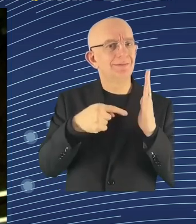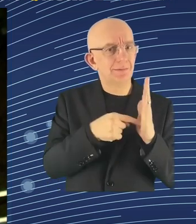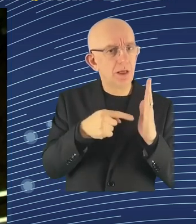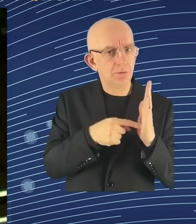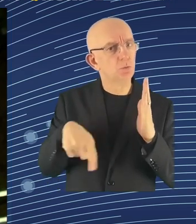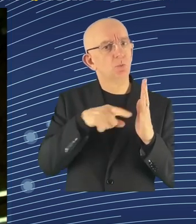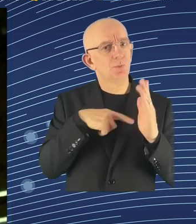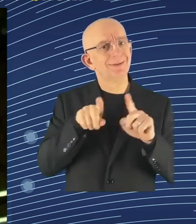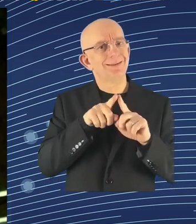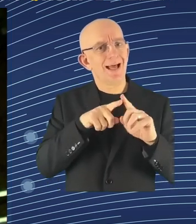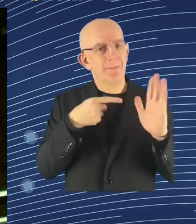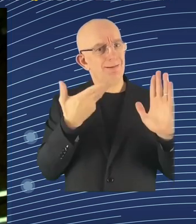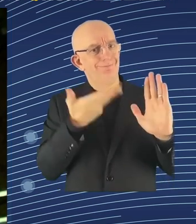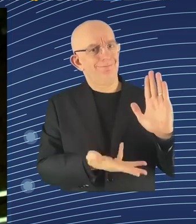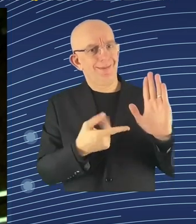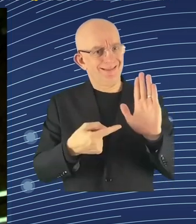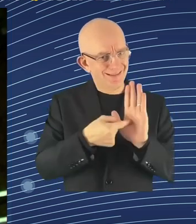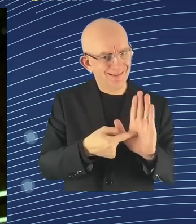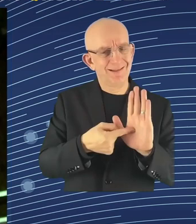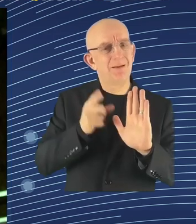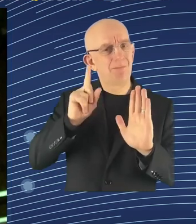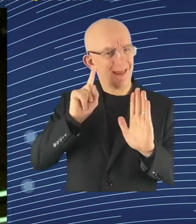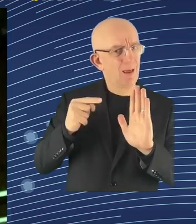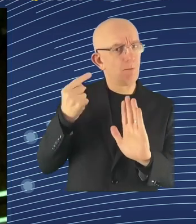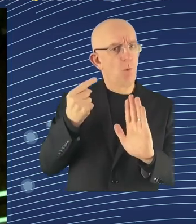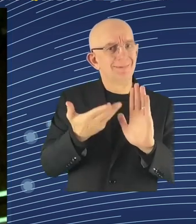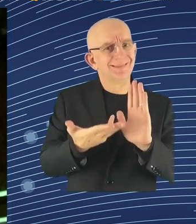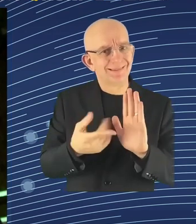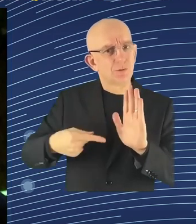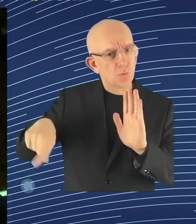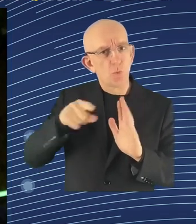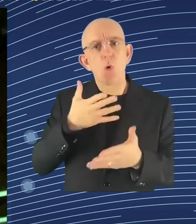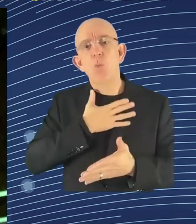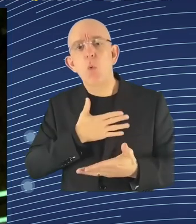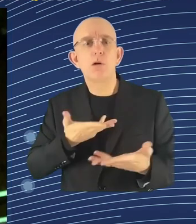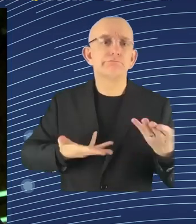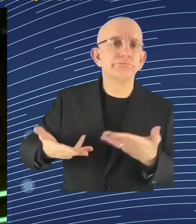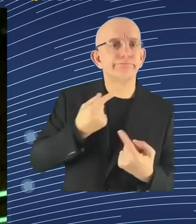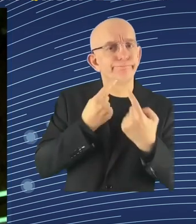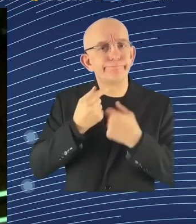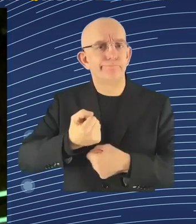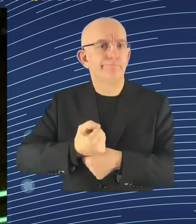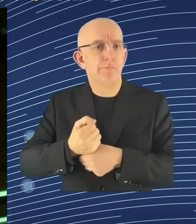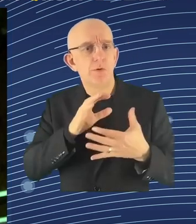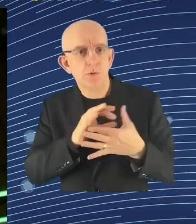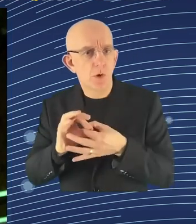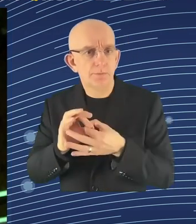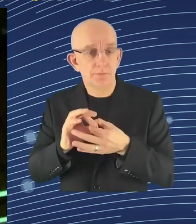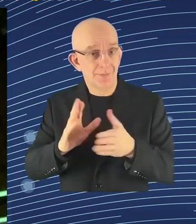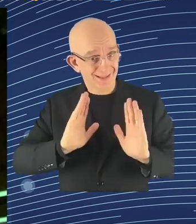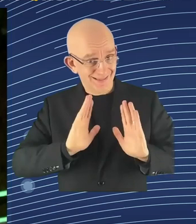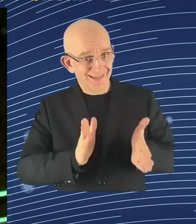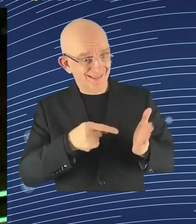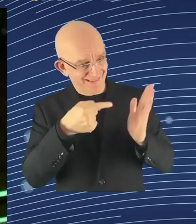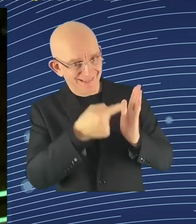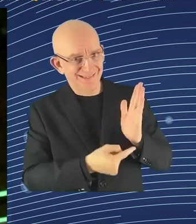So I think this is very important. I would add Europe should not be only good at setting standards. We also have